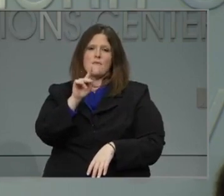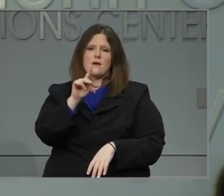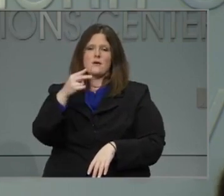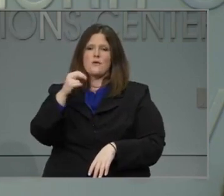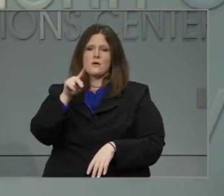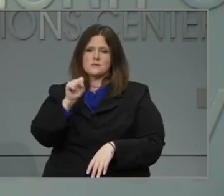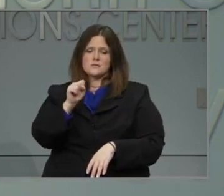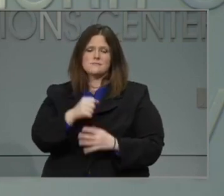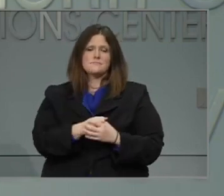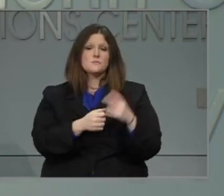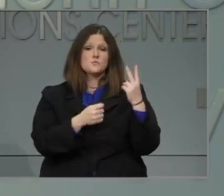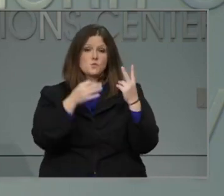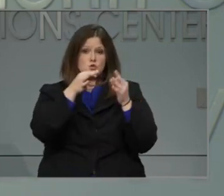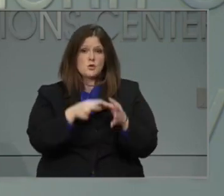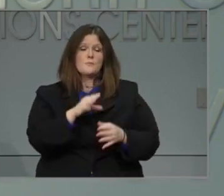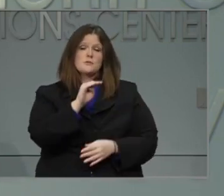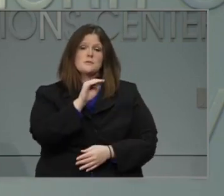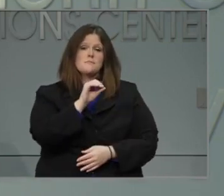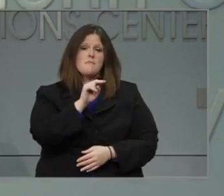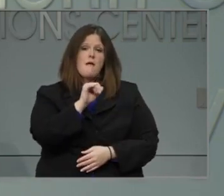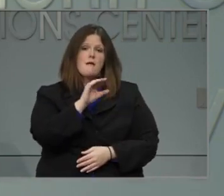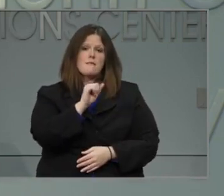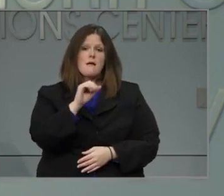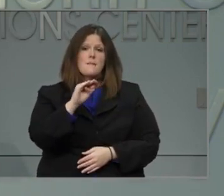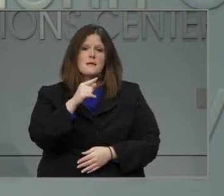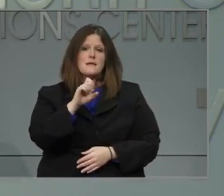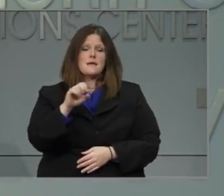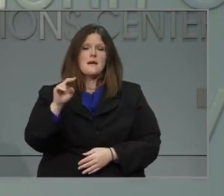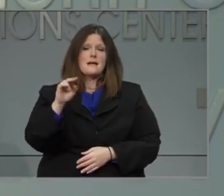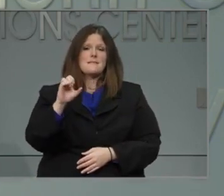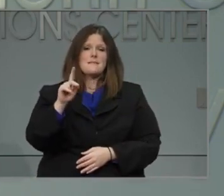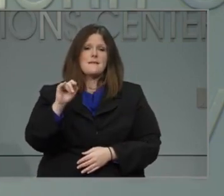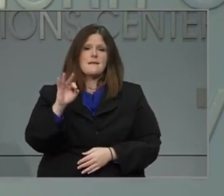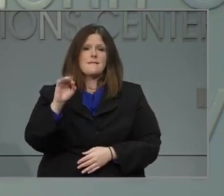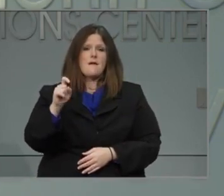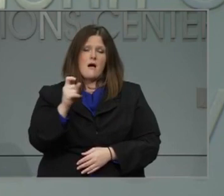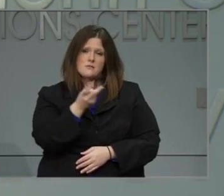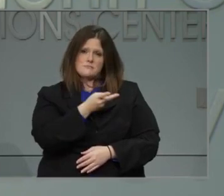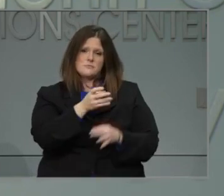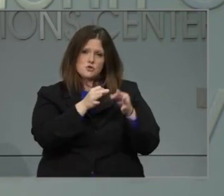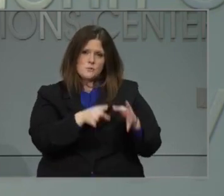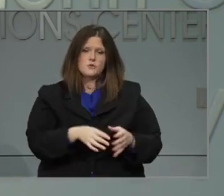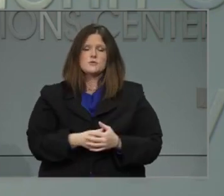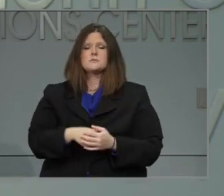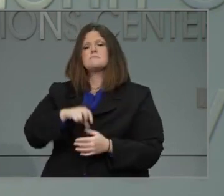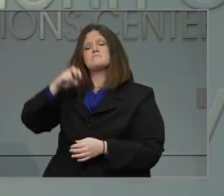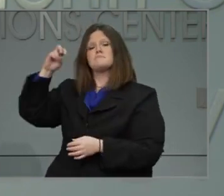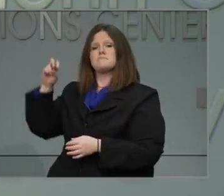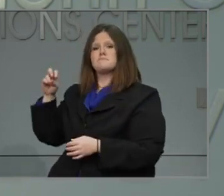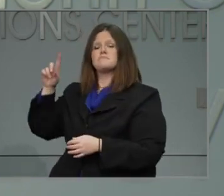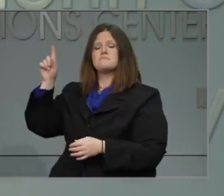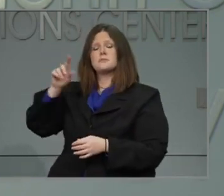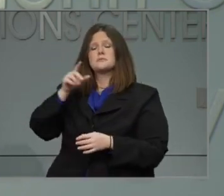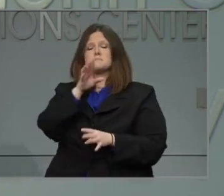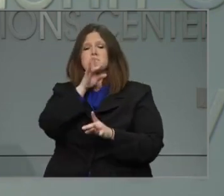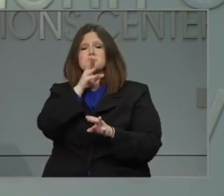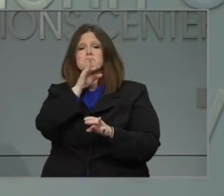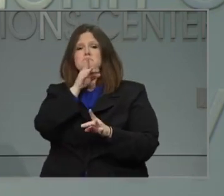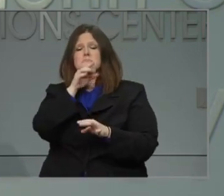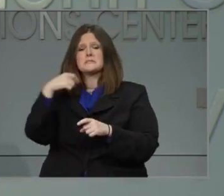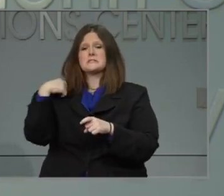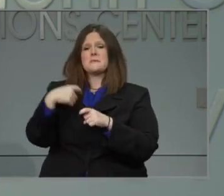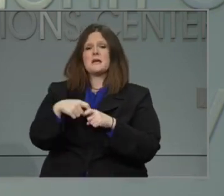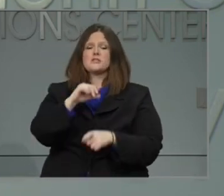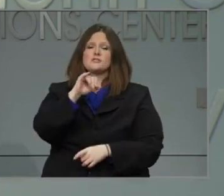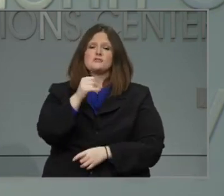Monica McGee, and Nicole Fox are our sign language interpreters. Behind the scene, Jackie and Jasmine Metivier are